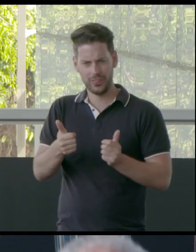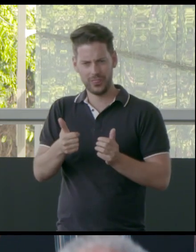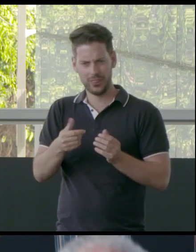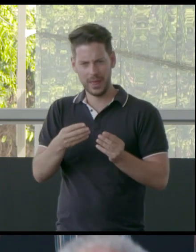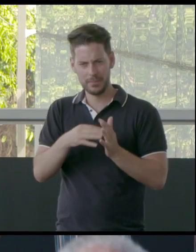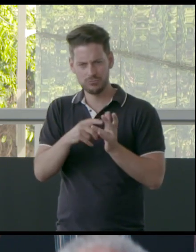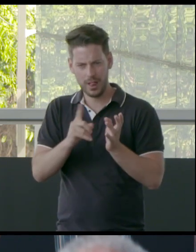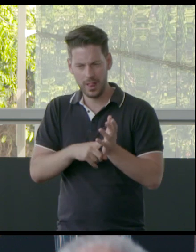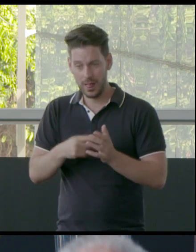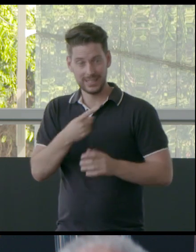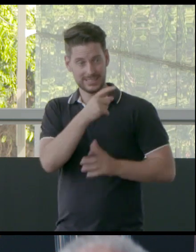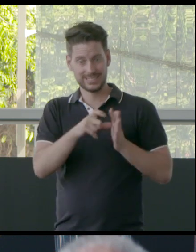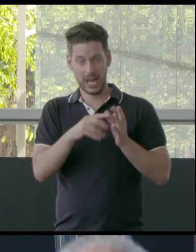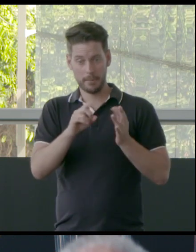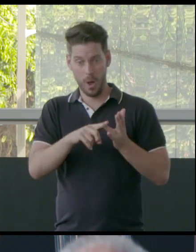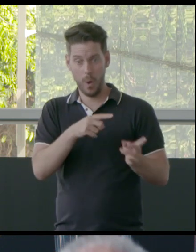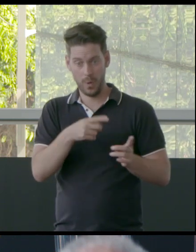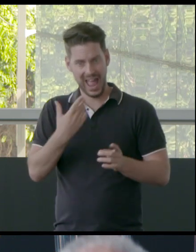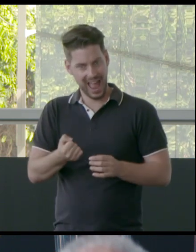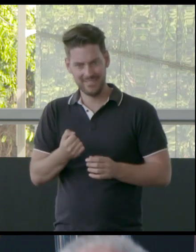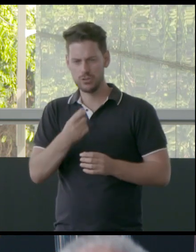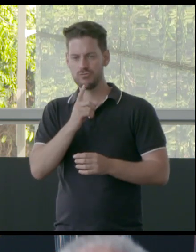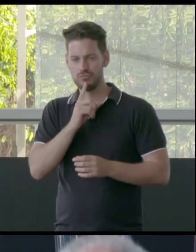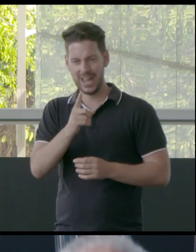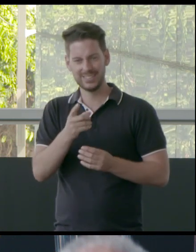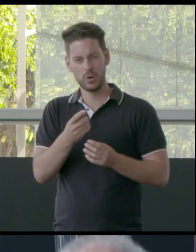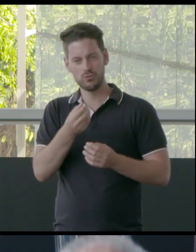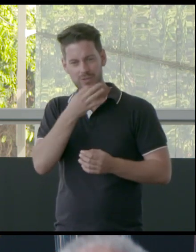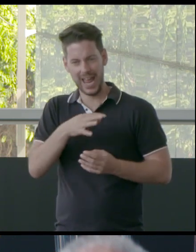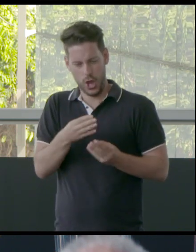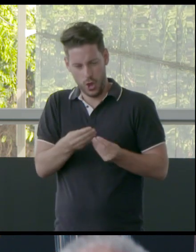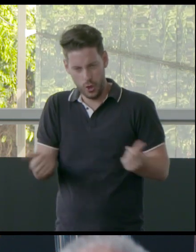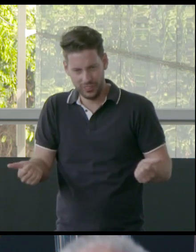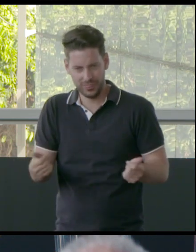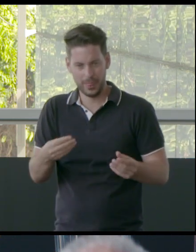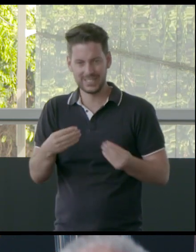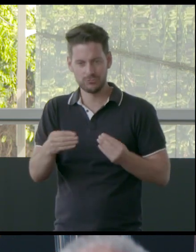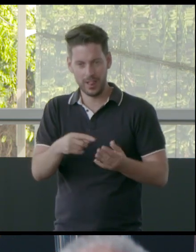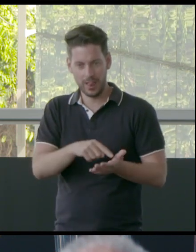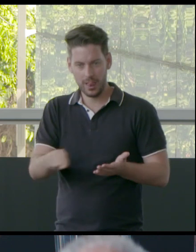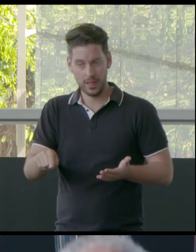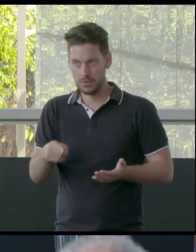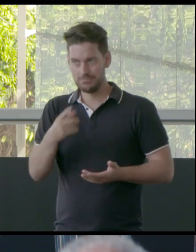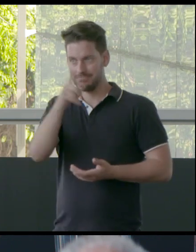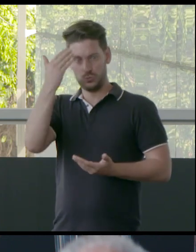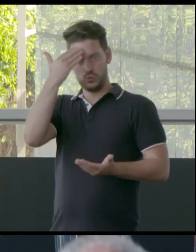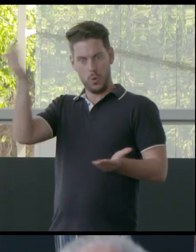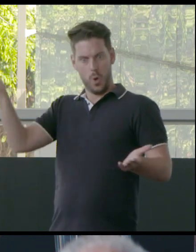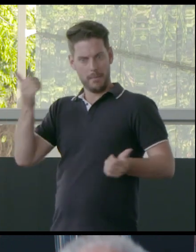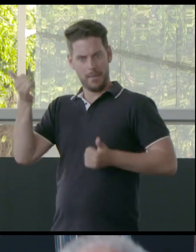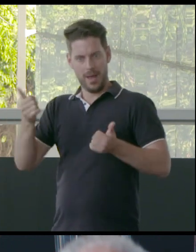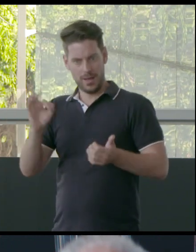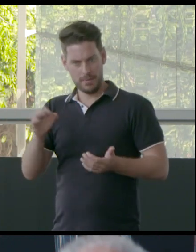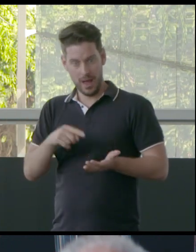particular have very, very important rare earth materials that aren't really known, but